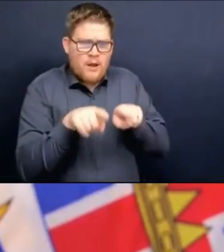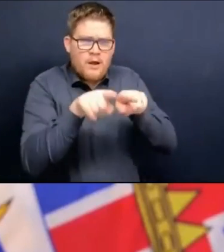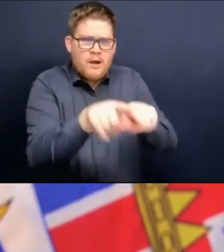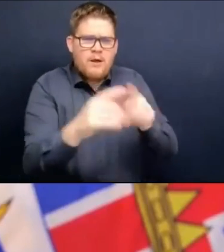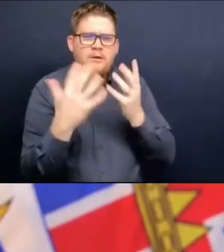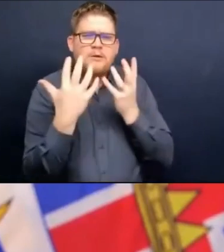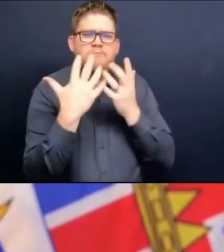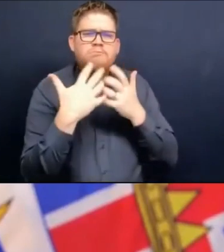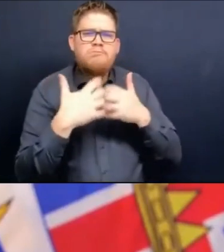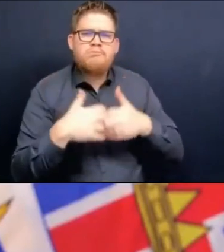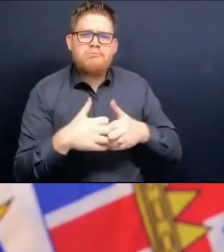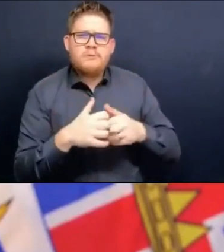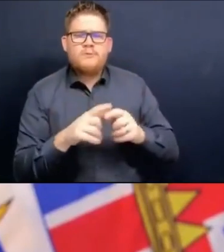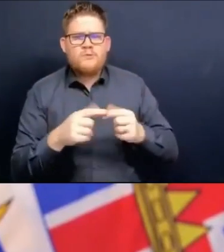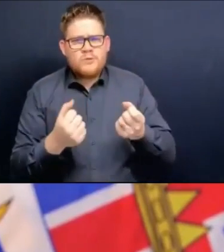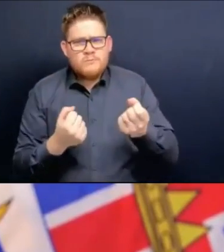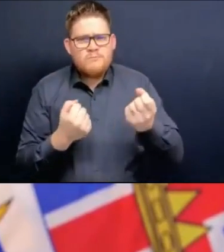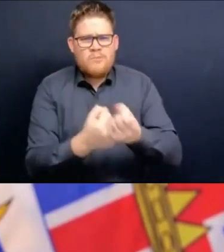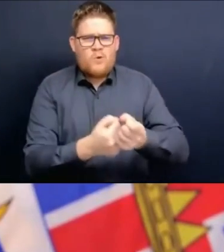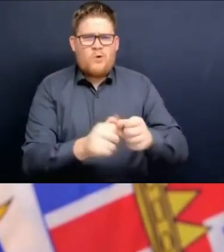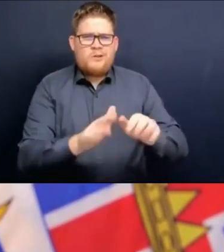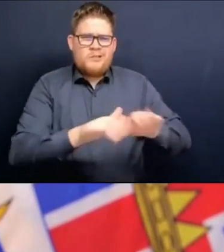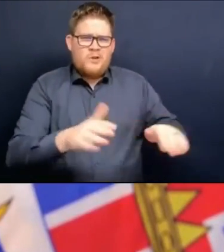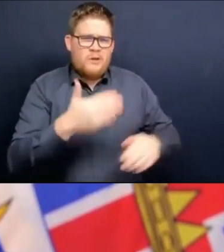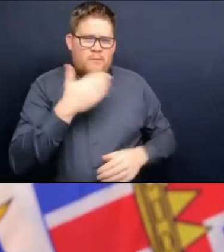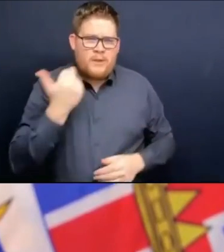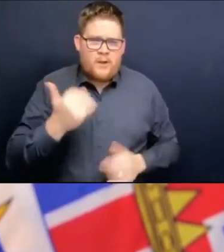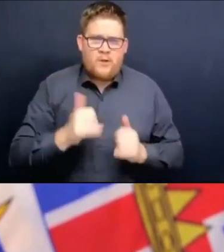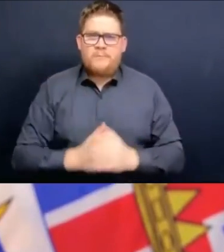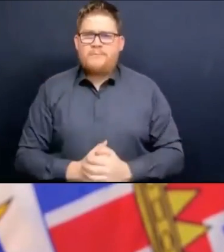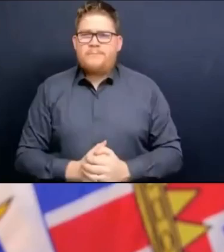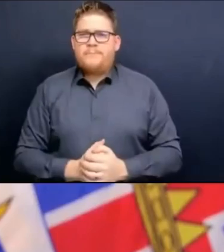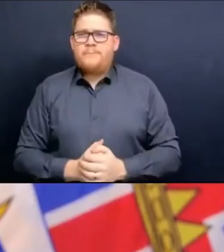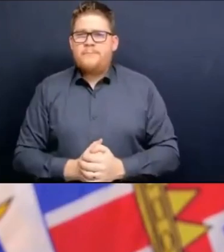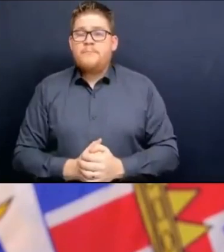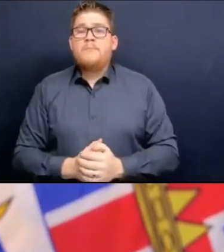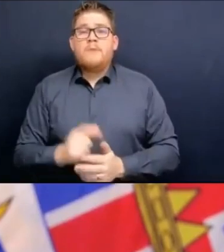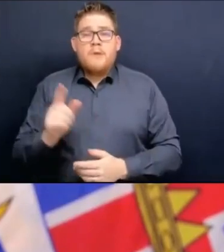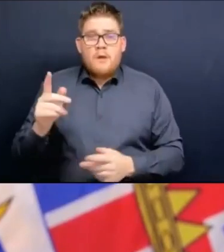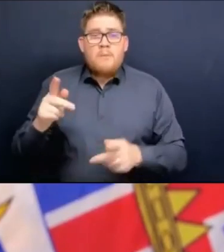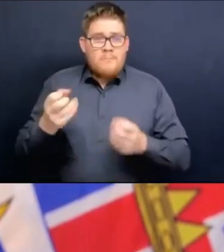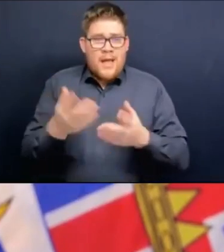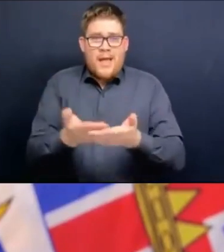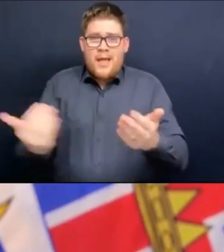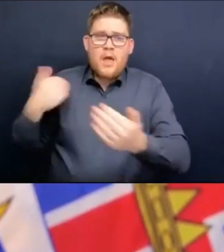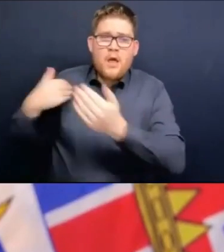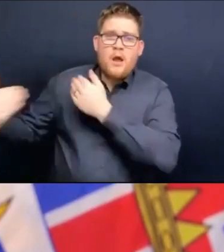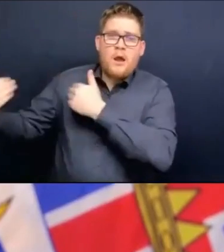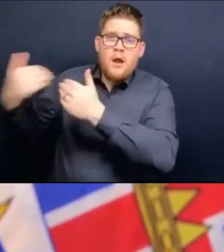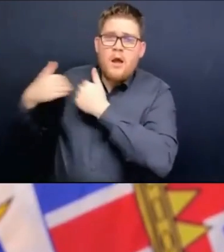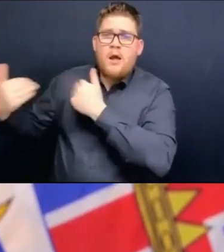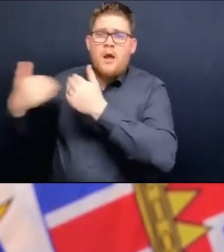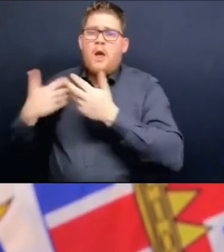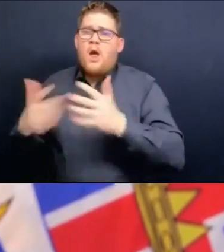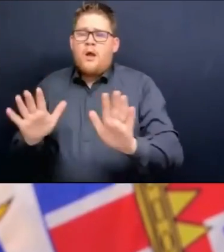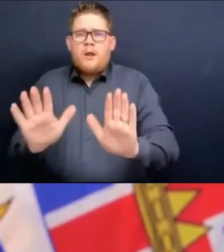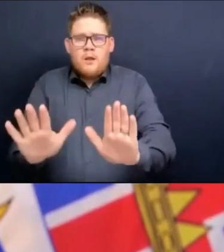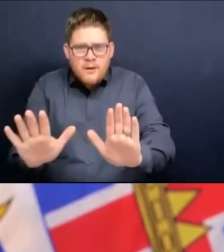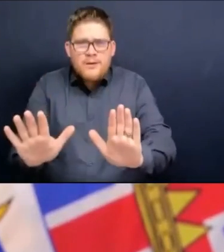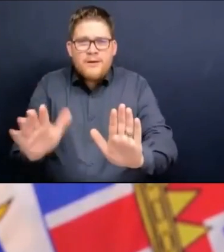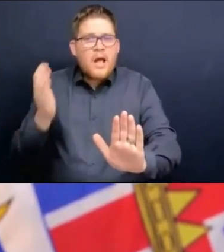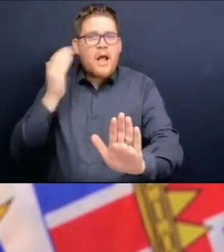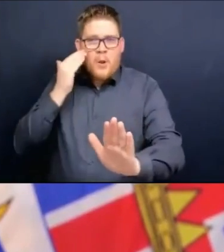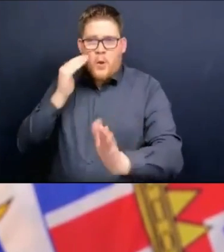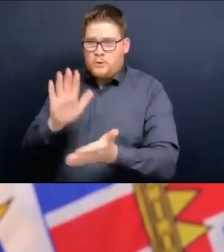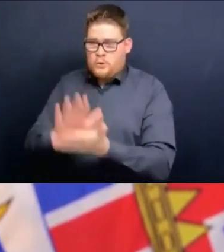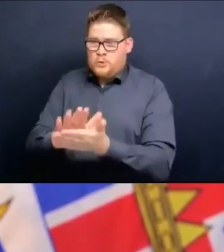kids. I will also say, because I'm starting to get questions already, that we are very aware that graduation will be coming up